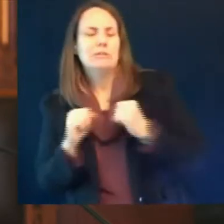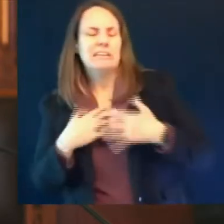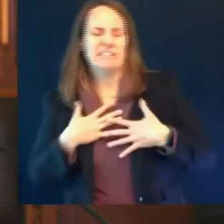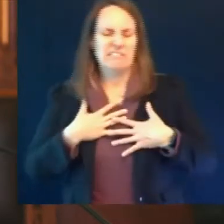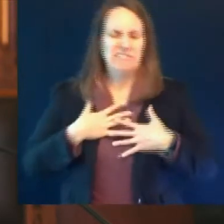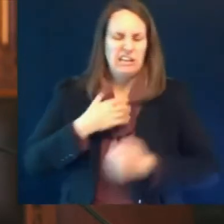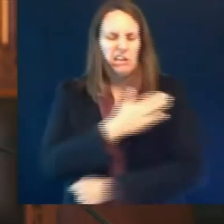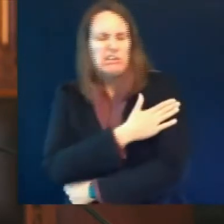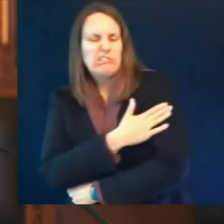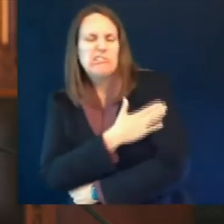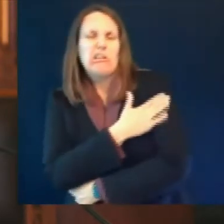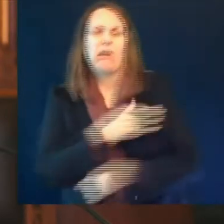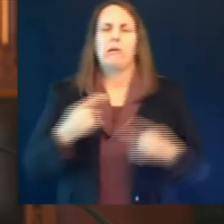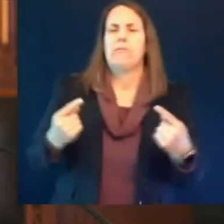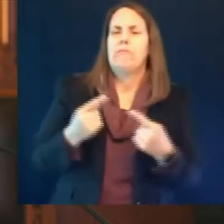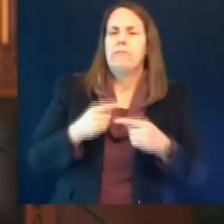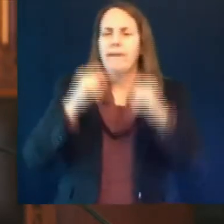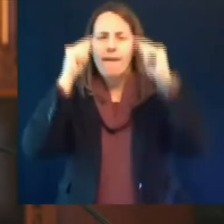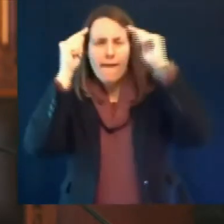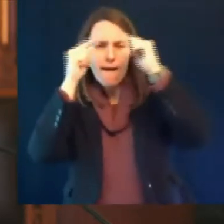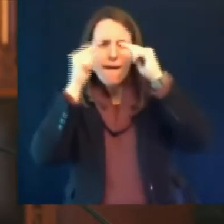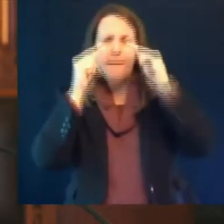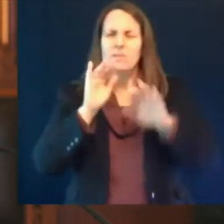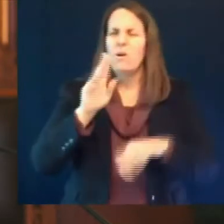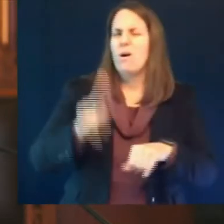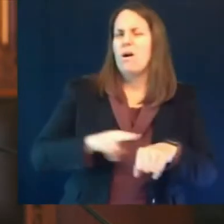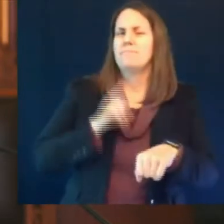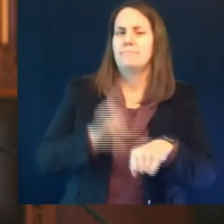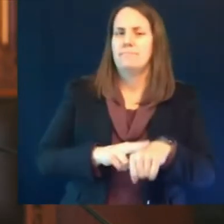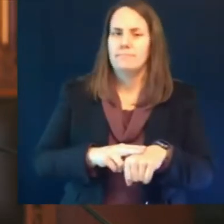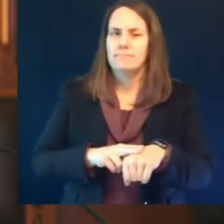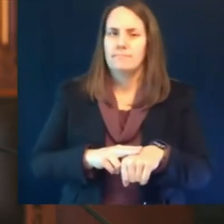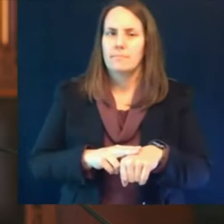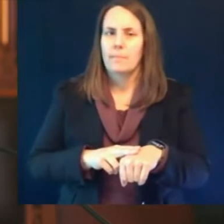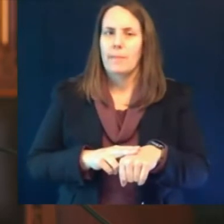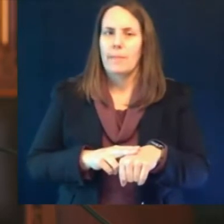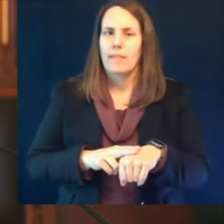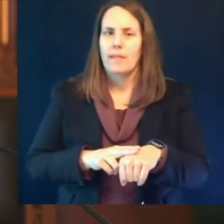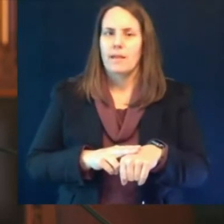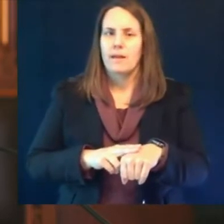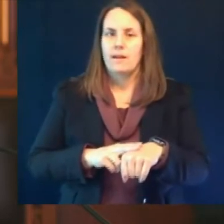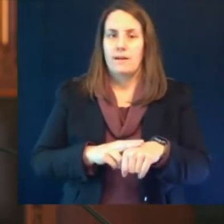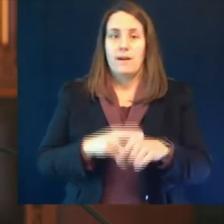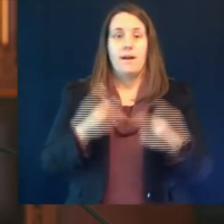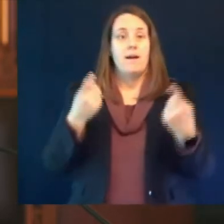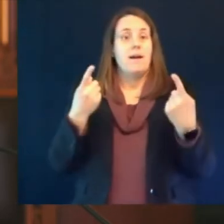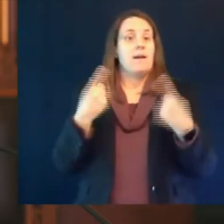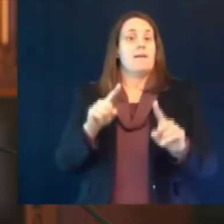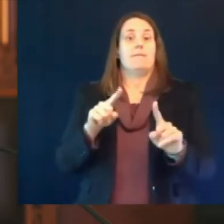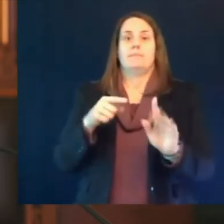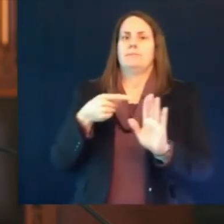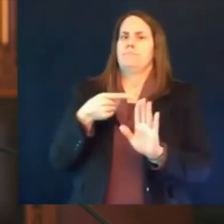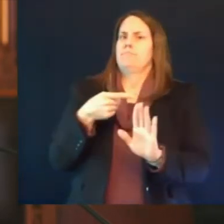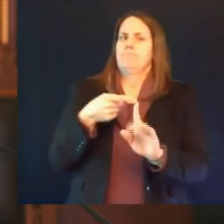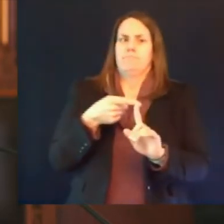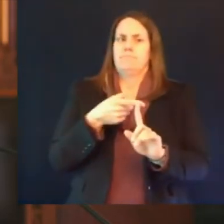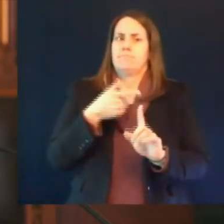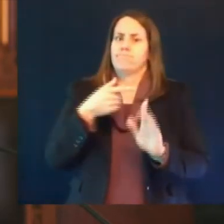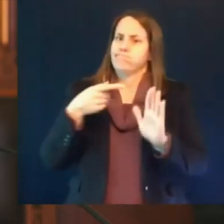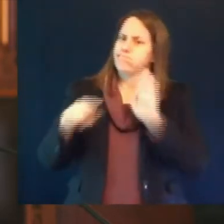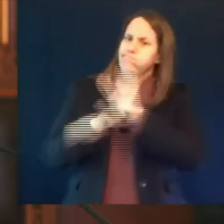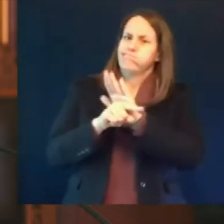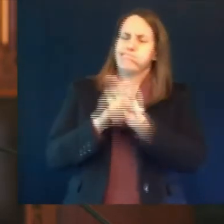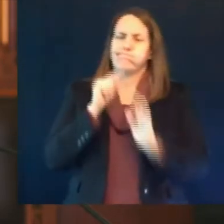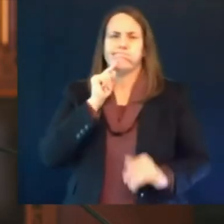with this set of adverse events include severe headache abdominal pain leg pain shortness of breath